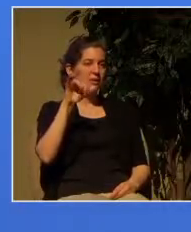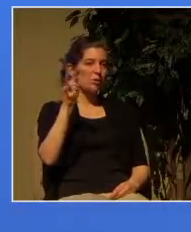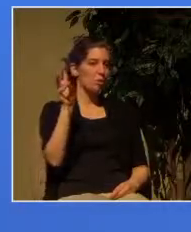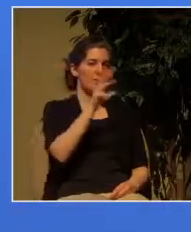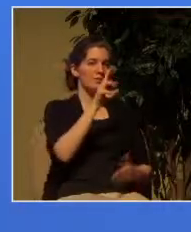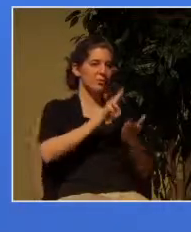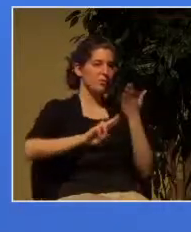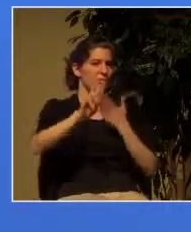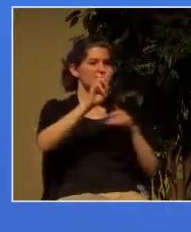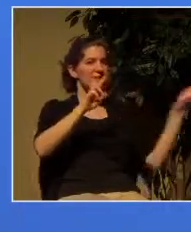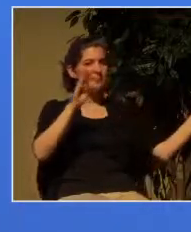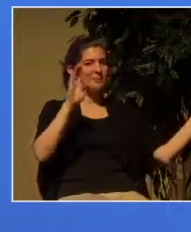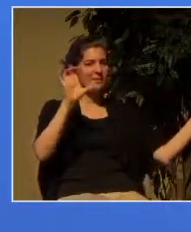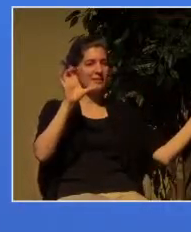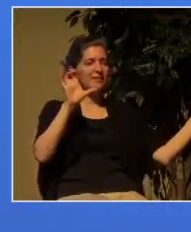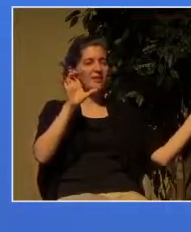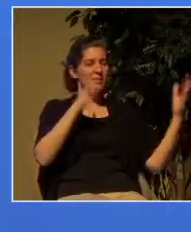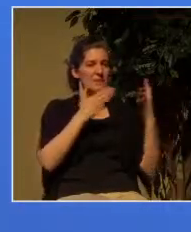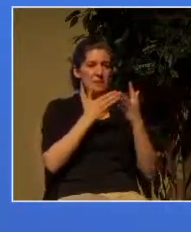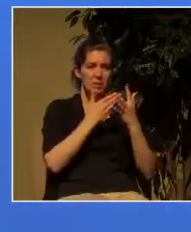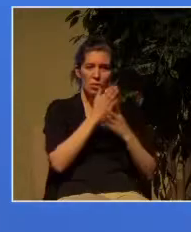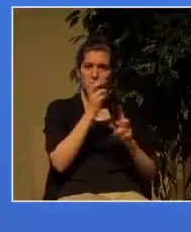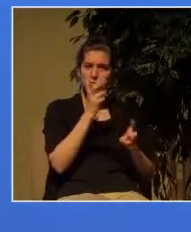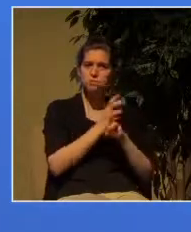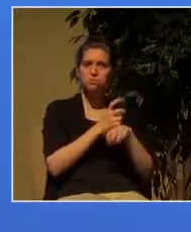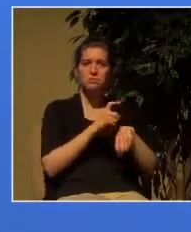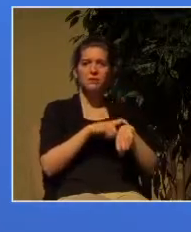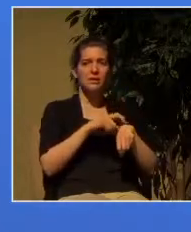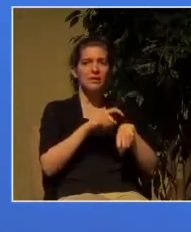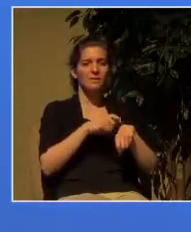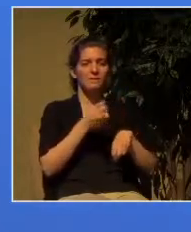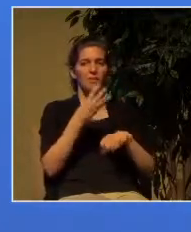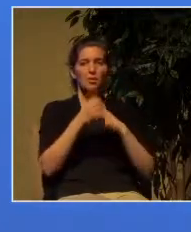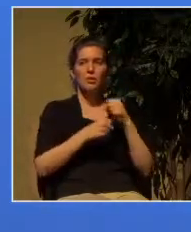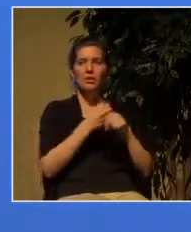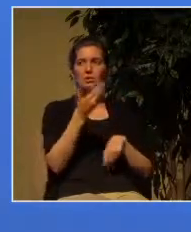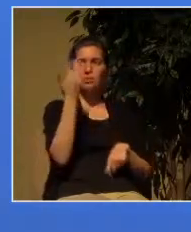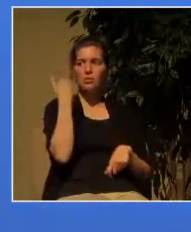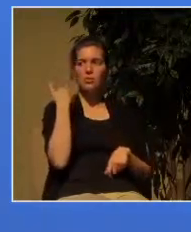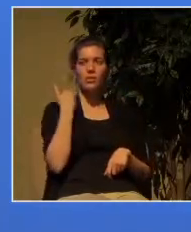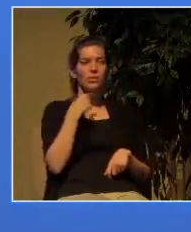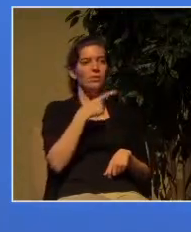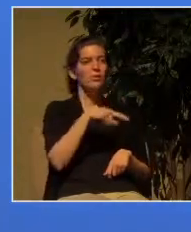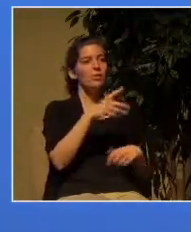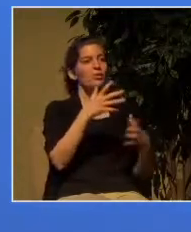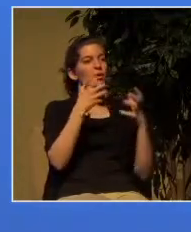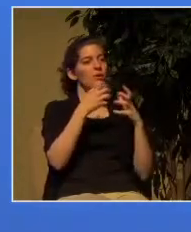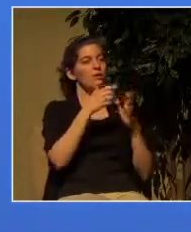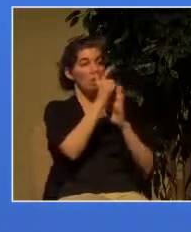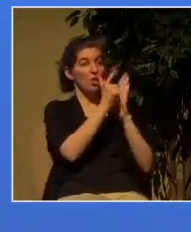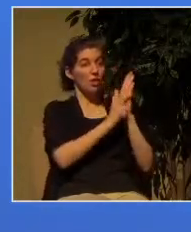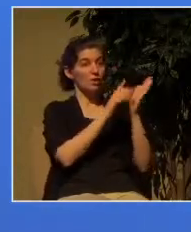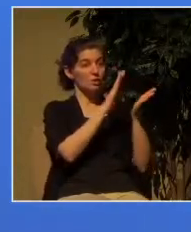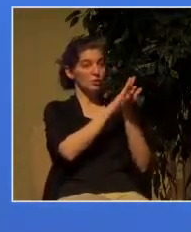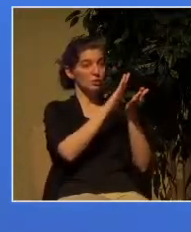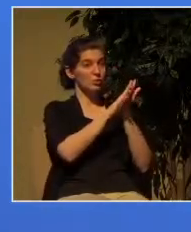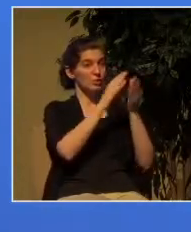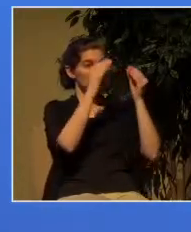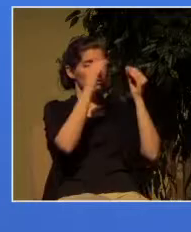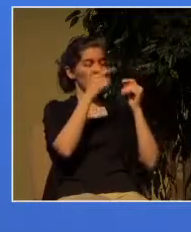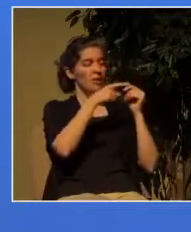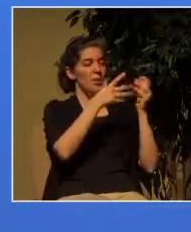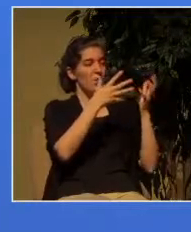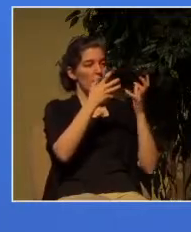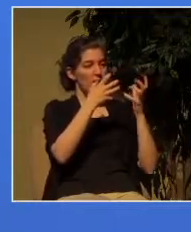they ran into a lot of trouble because they wanted to get their teachers accredited that had to go all the way to the